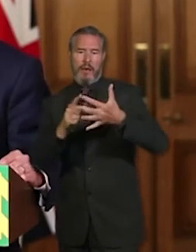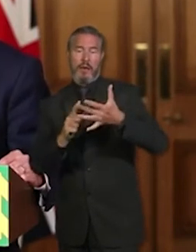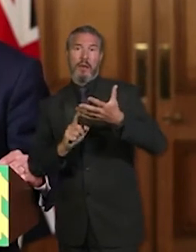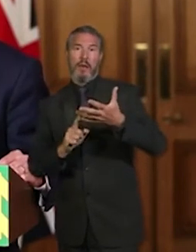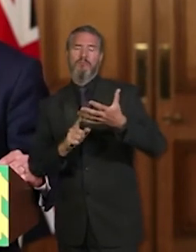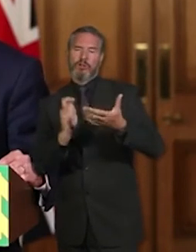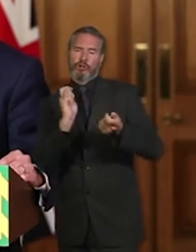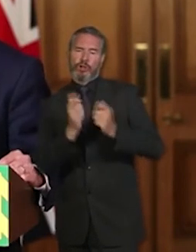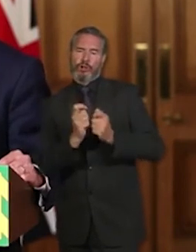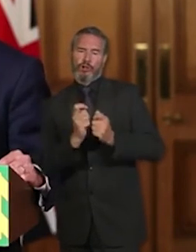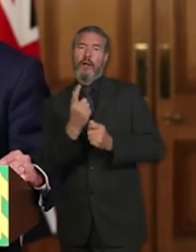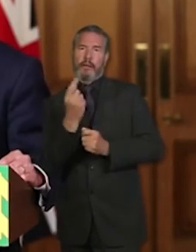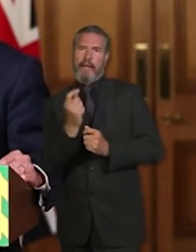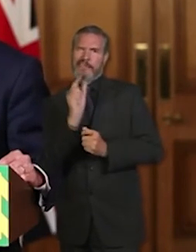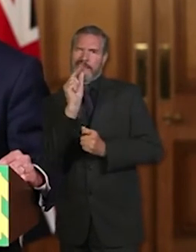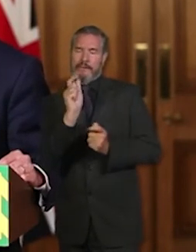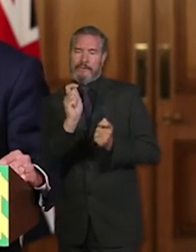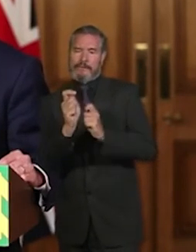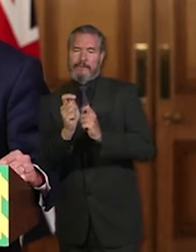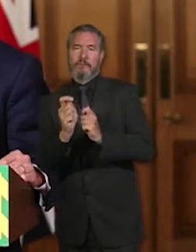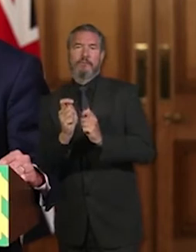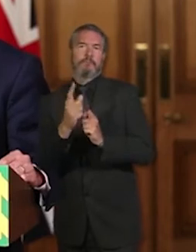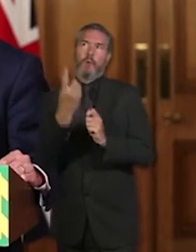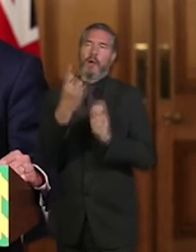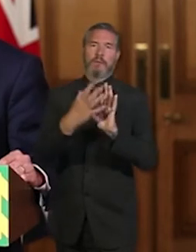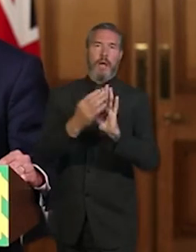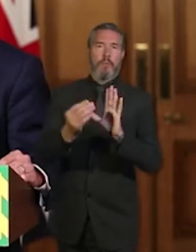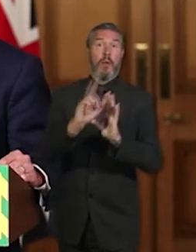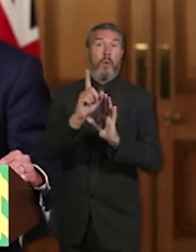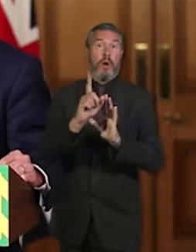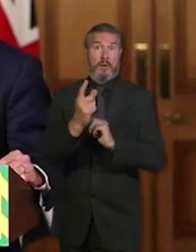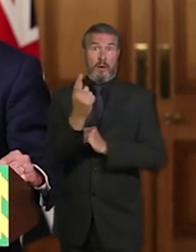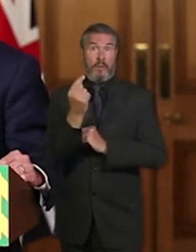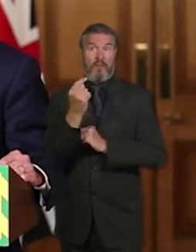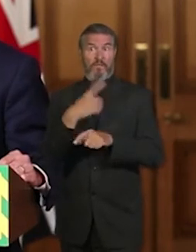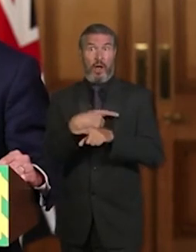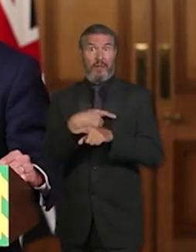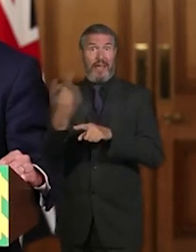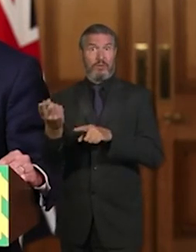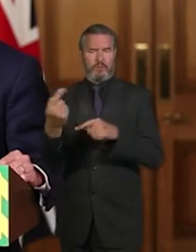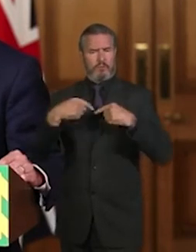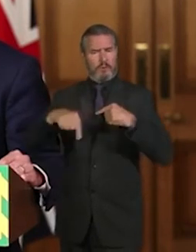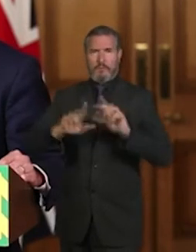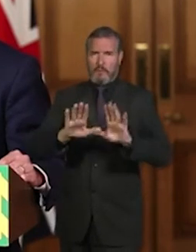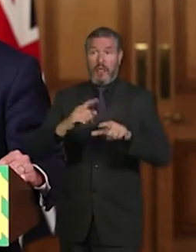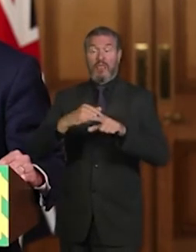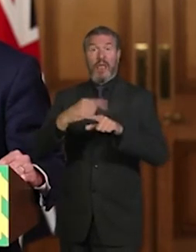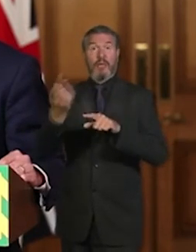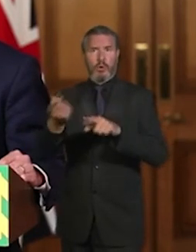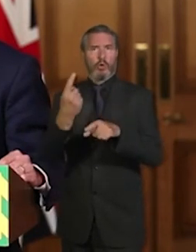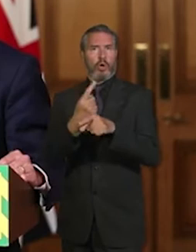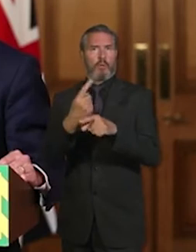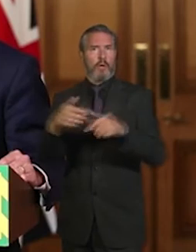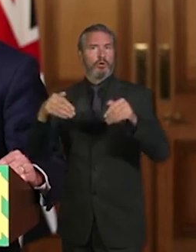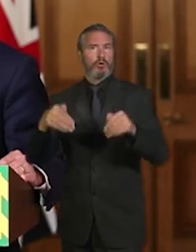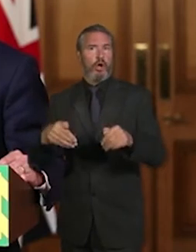looking towards the proposals that have been made next week on the retail sector, and that people can